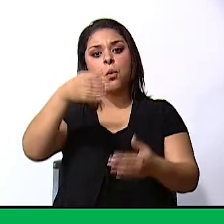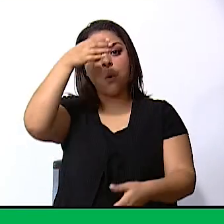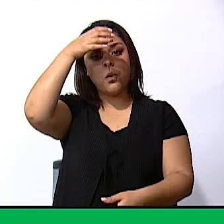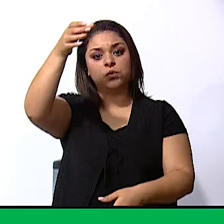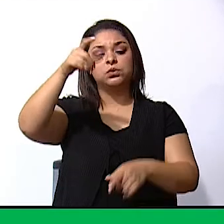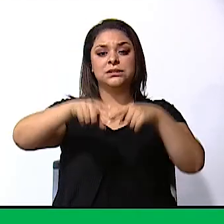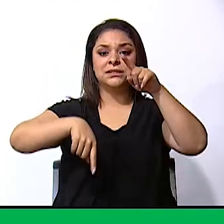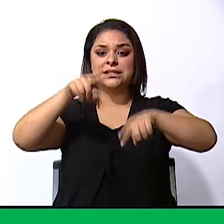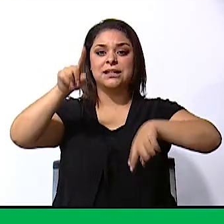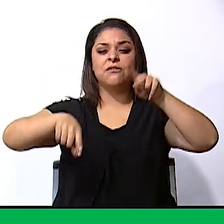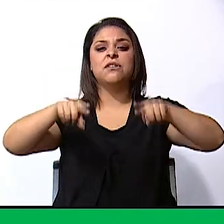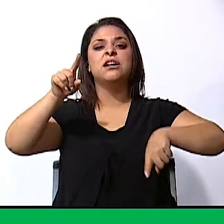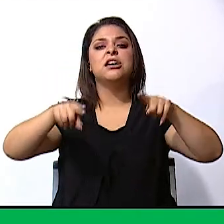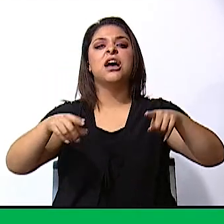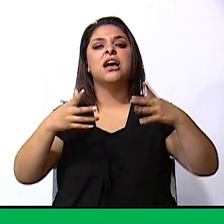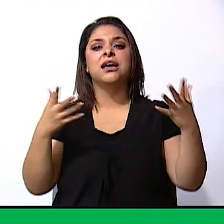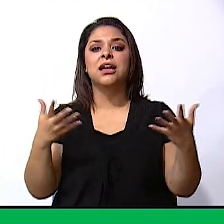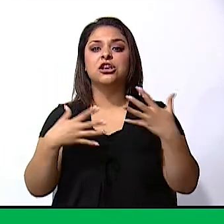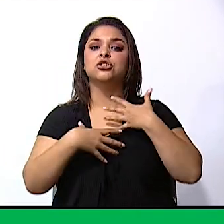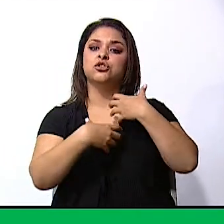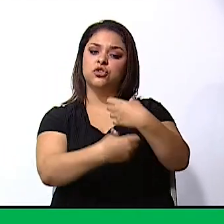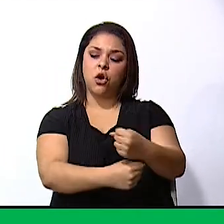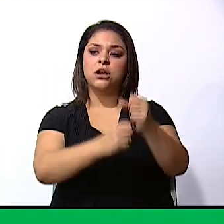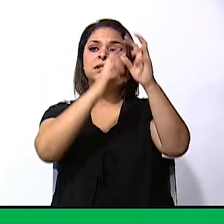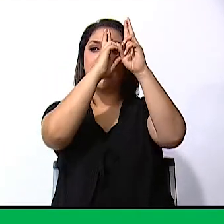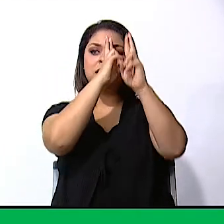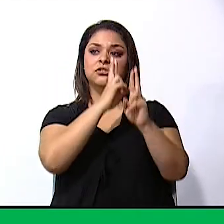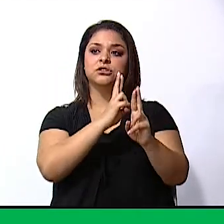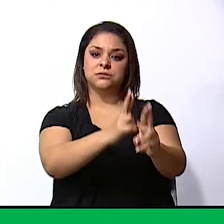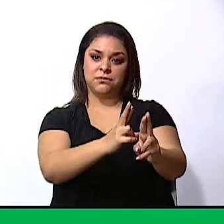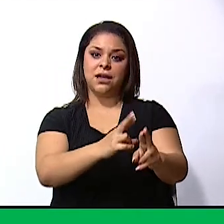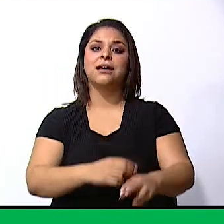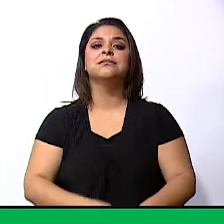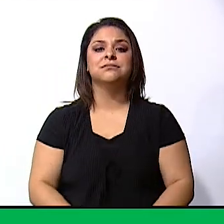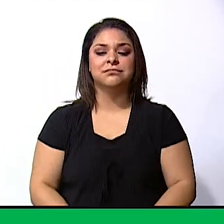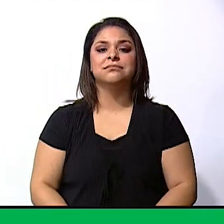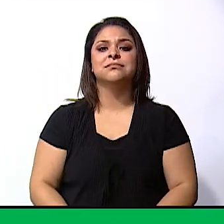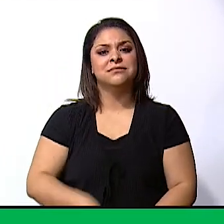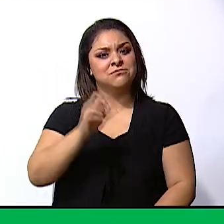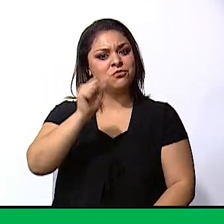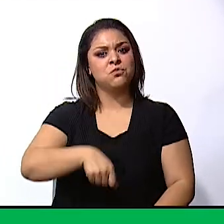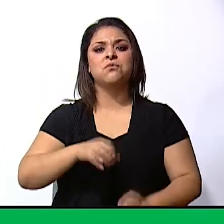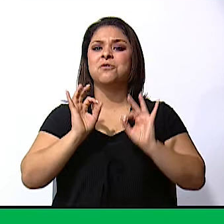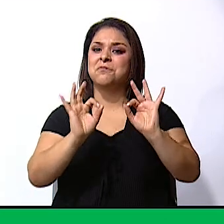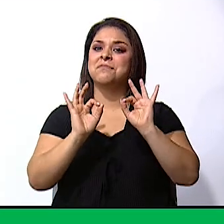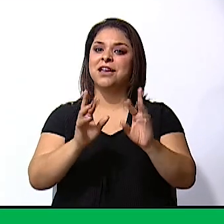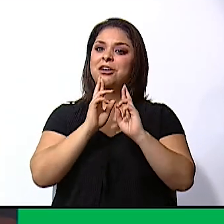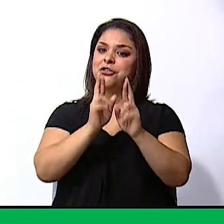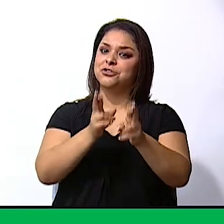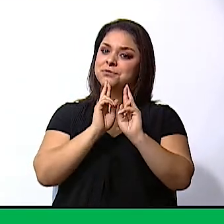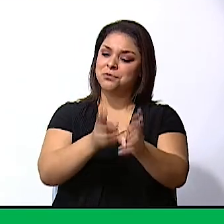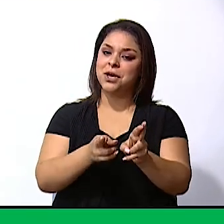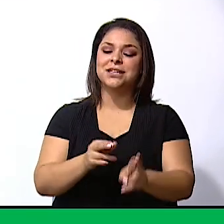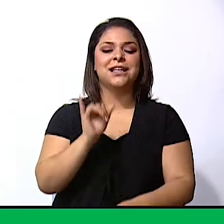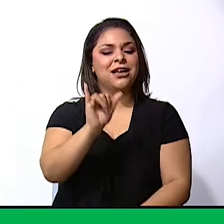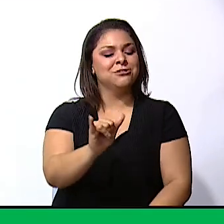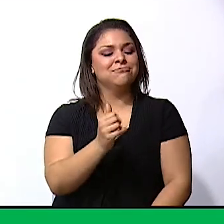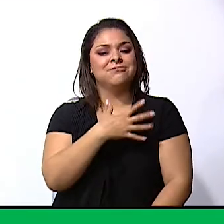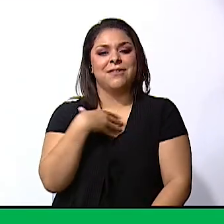diversity are trust and respect very good answers i love them